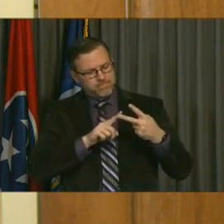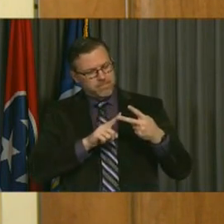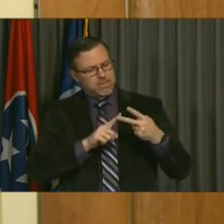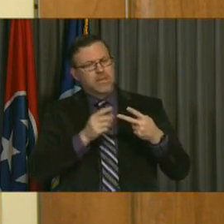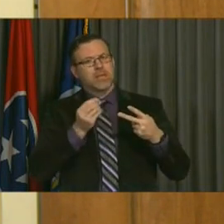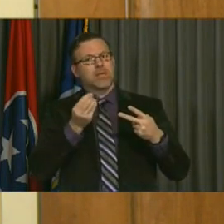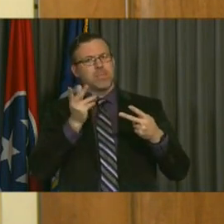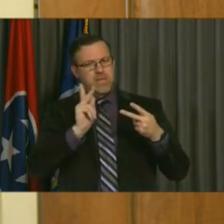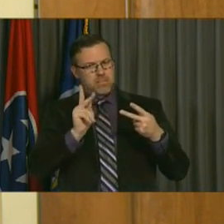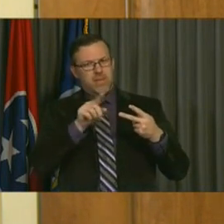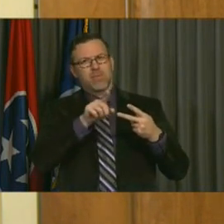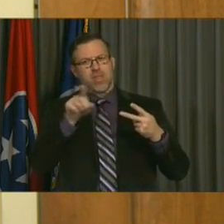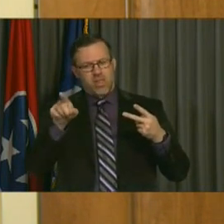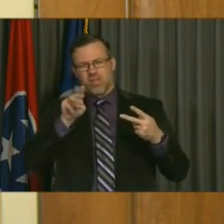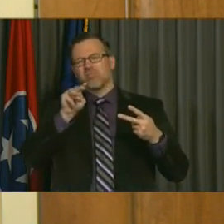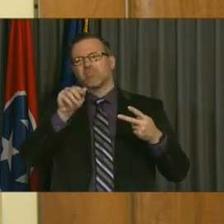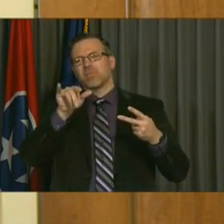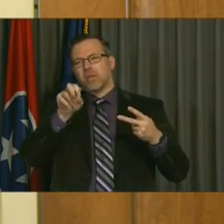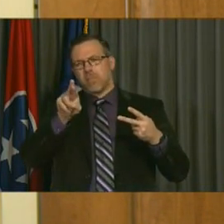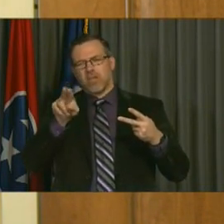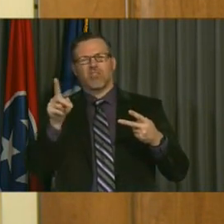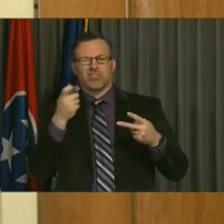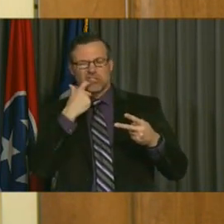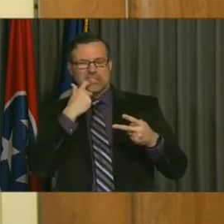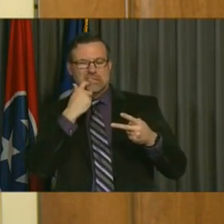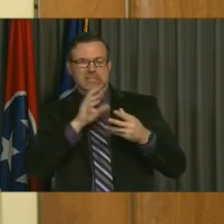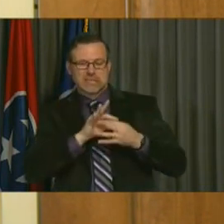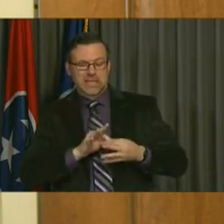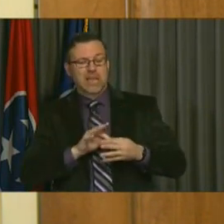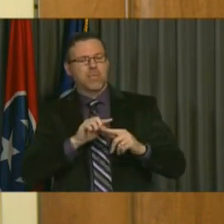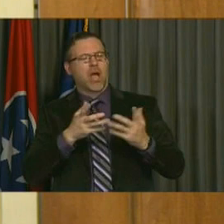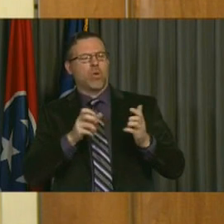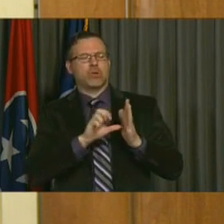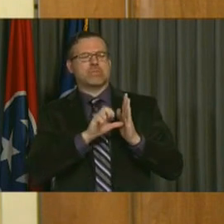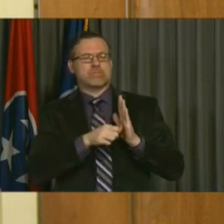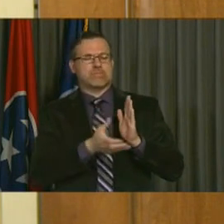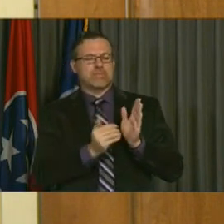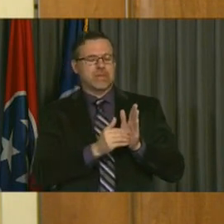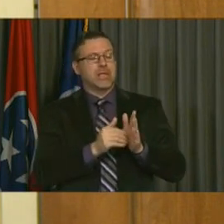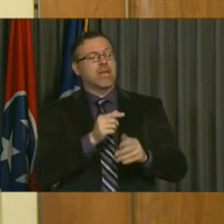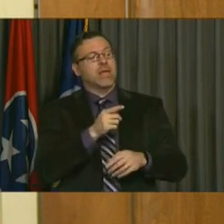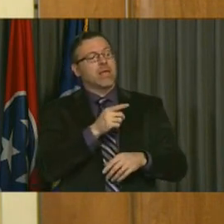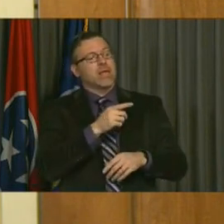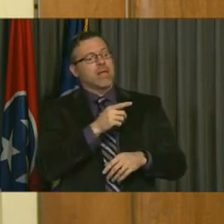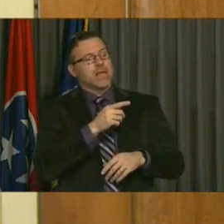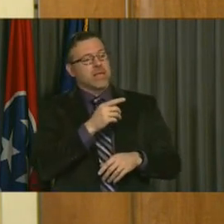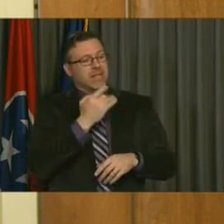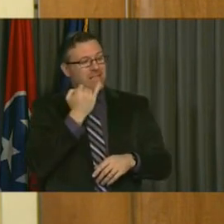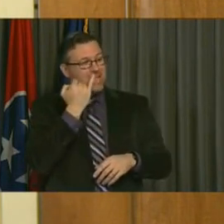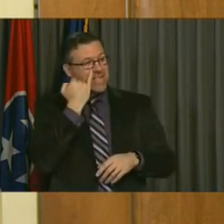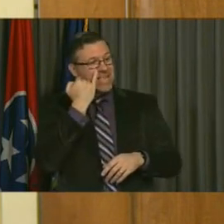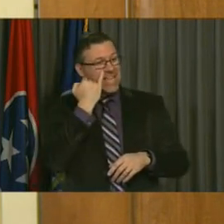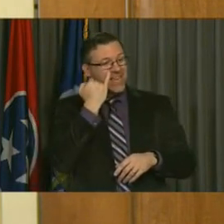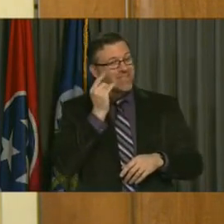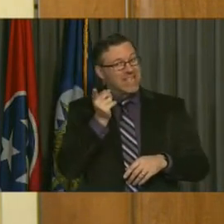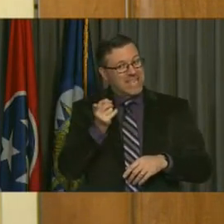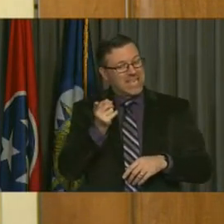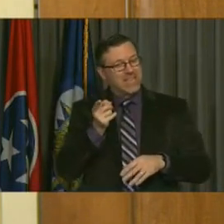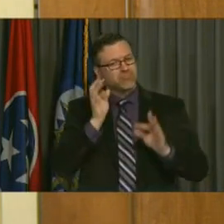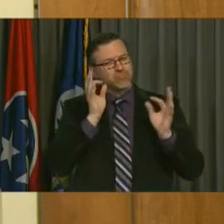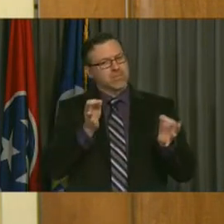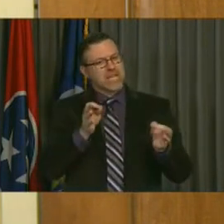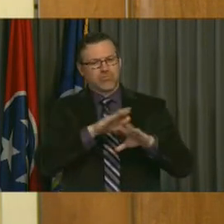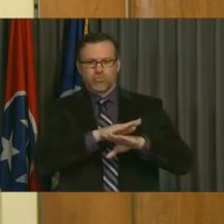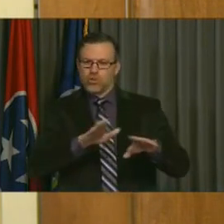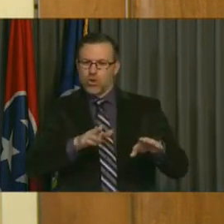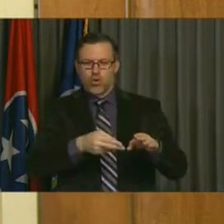wondering, I know the mayor said it, but just to reiterate, if there was literally no rate increase, what